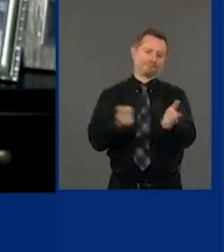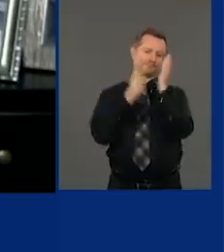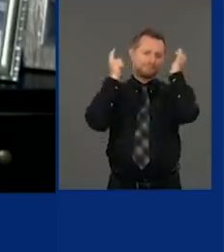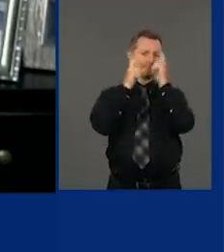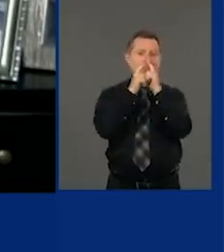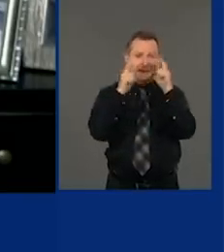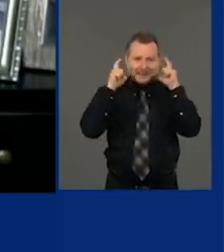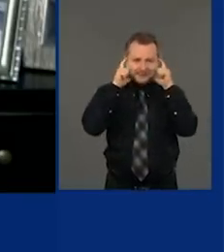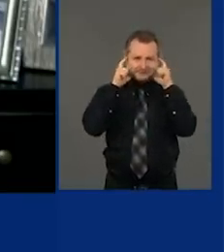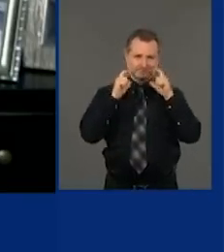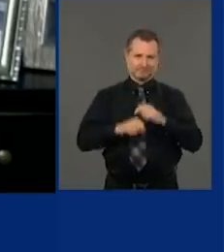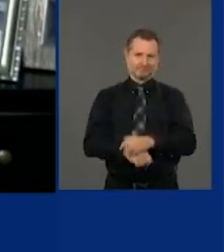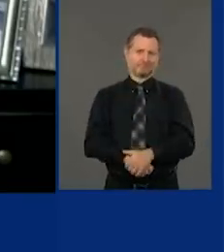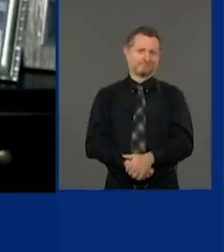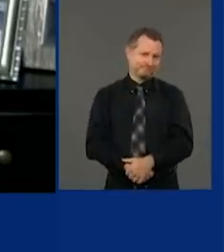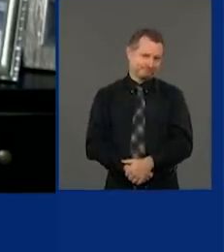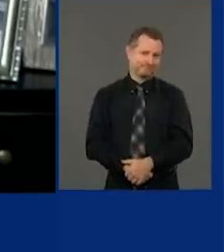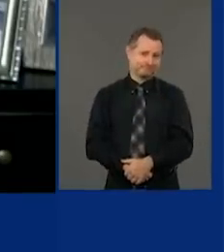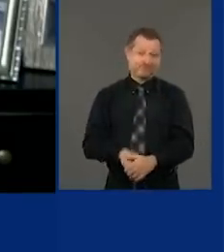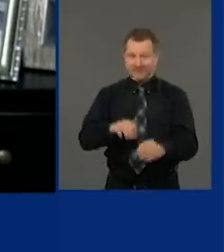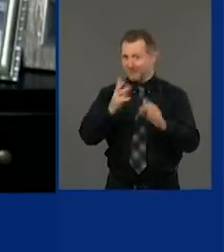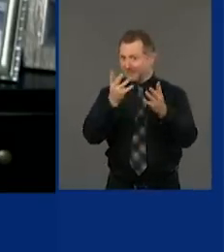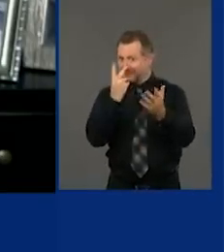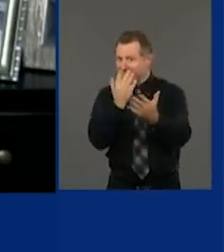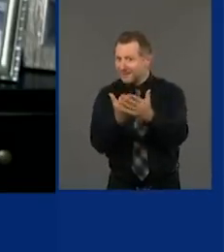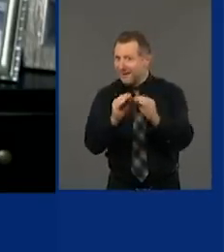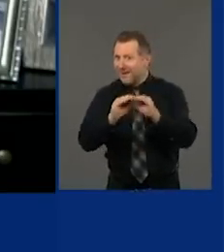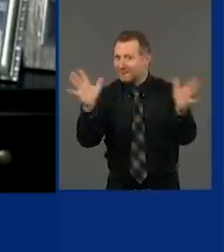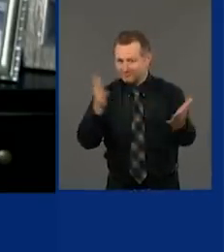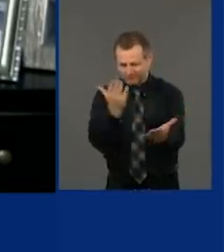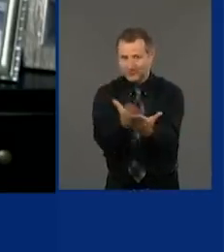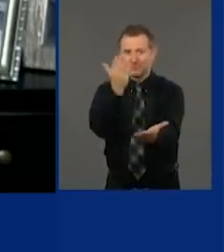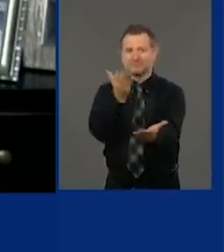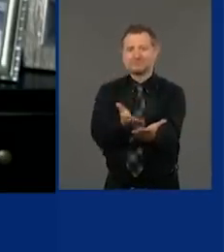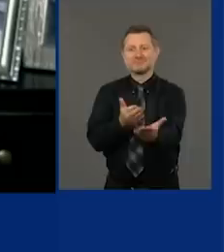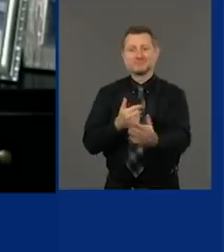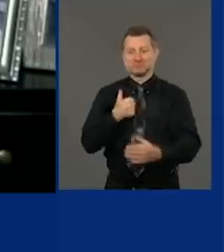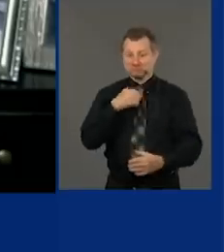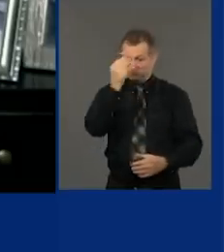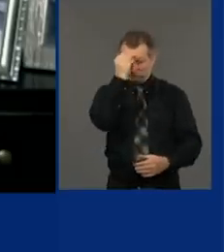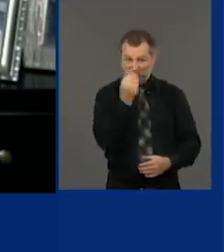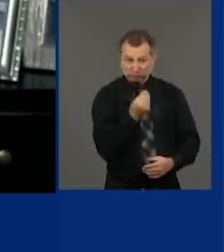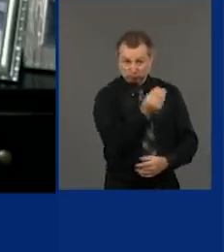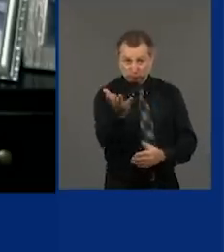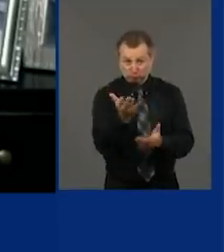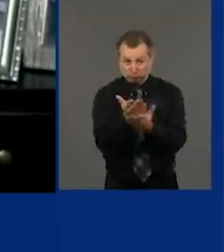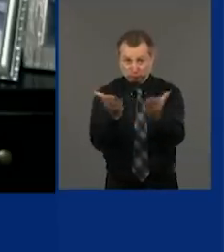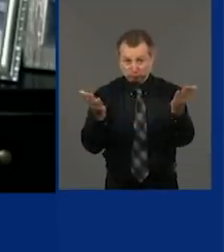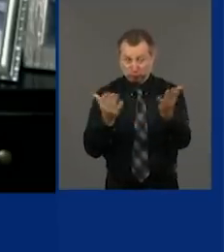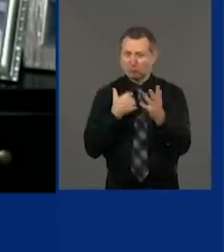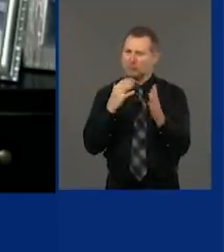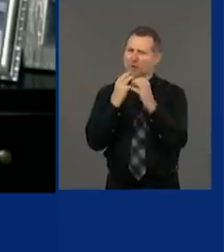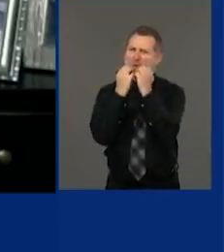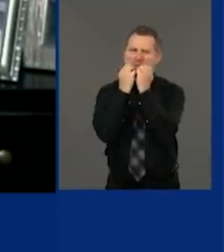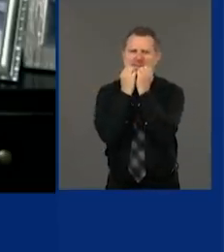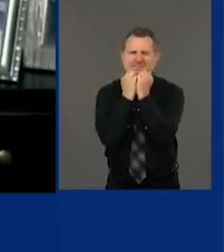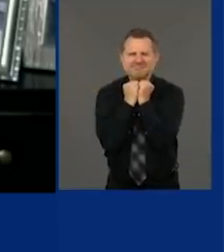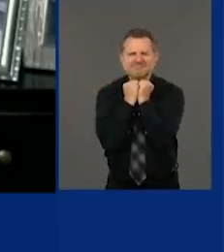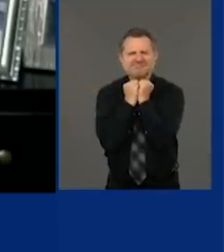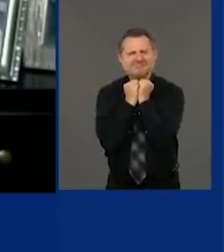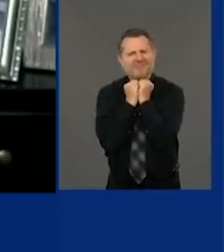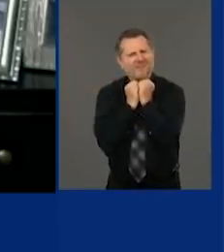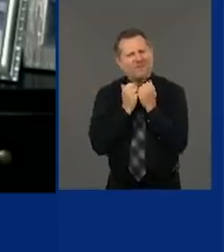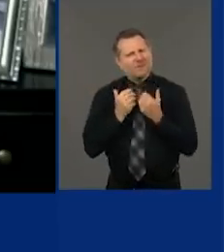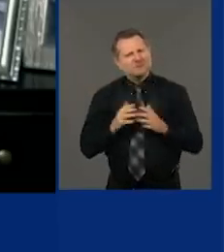So it's clear. But we just wanted to tell you that we feel for you. We are all one. We're